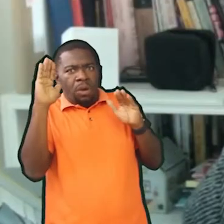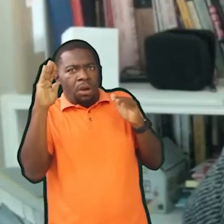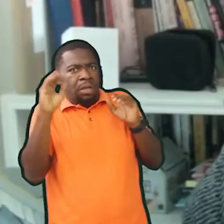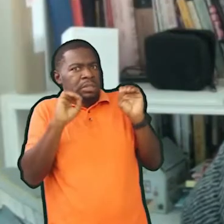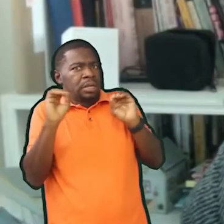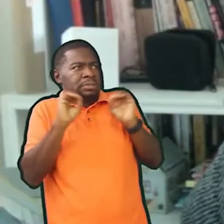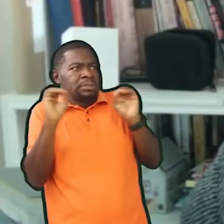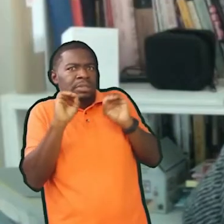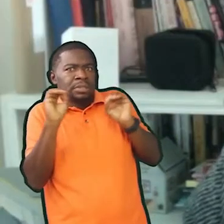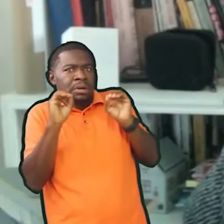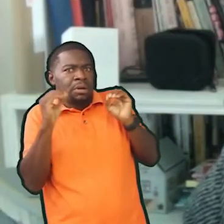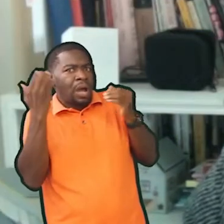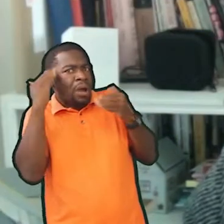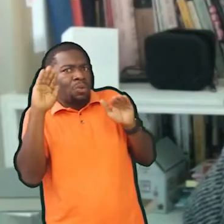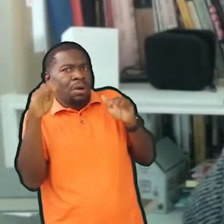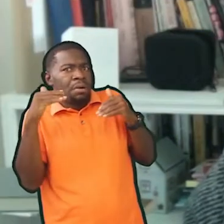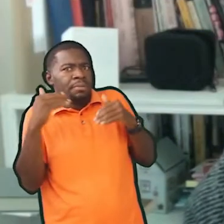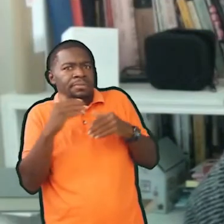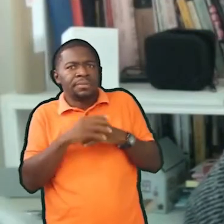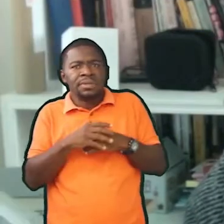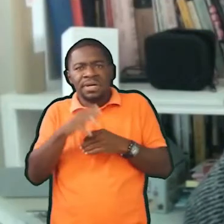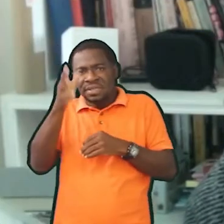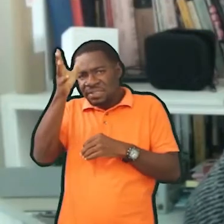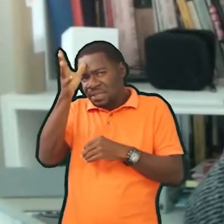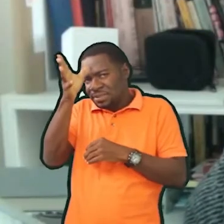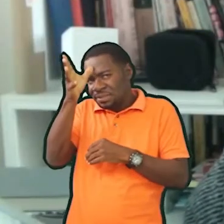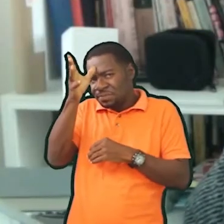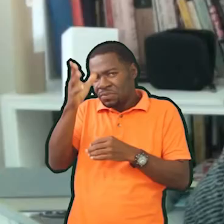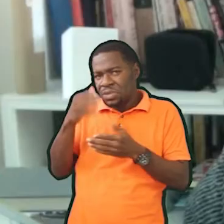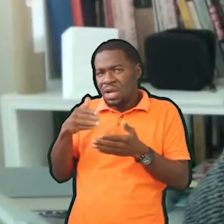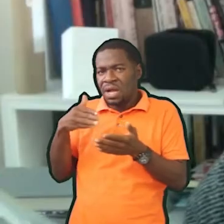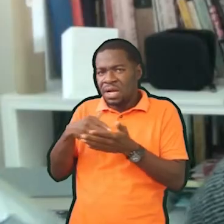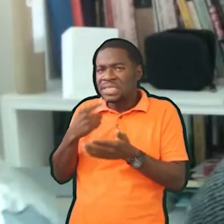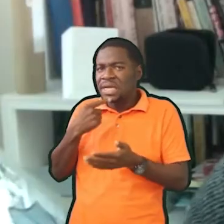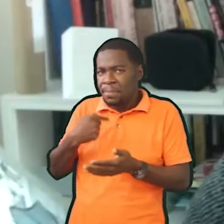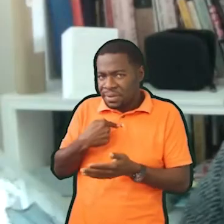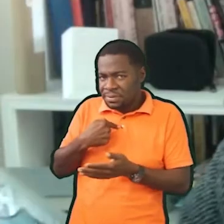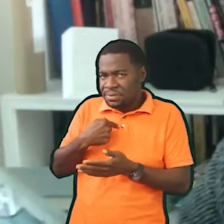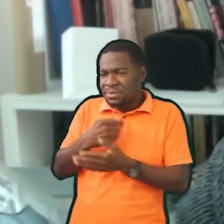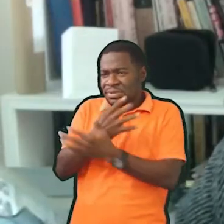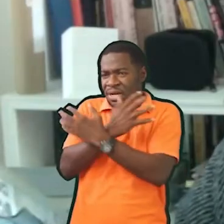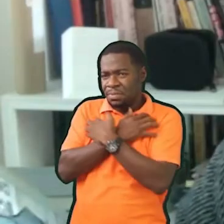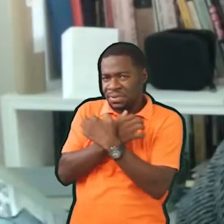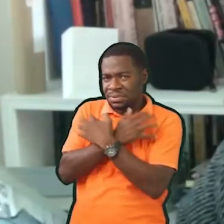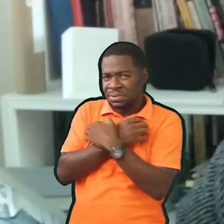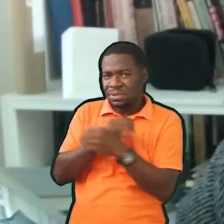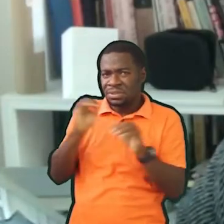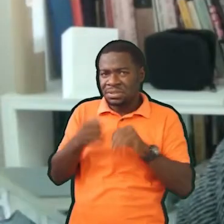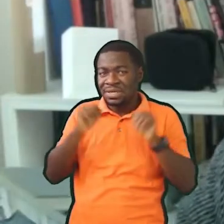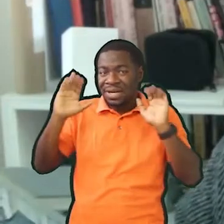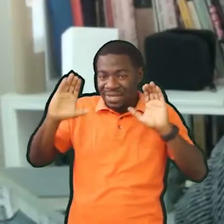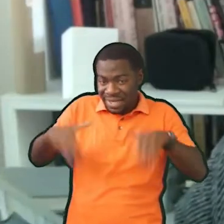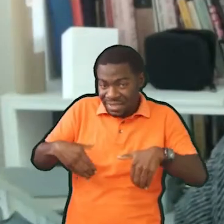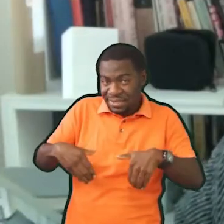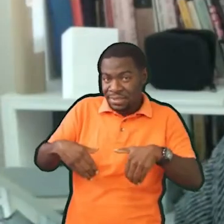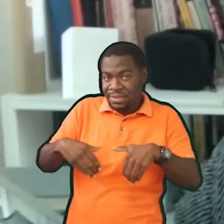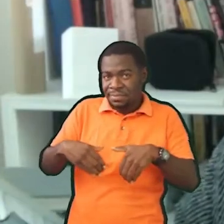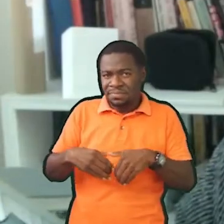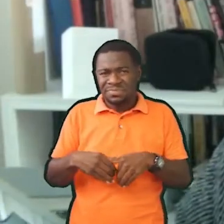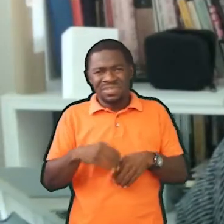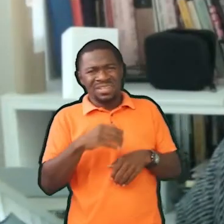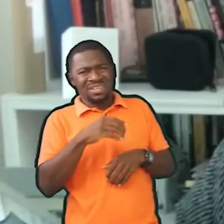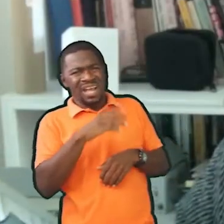I didn't. I didn't. When Dad Bear asks again, Can Bears Ski?